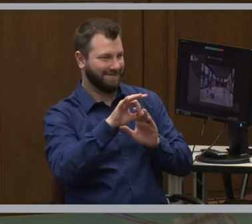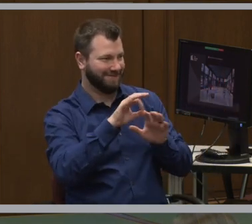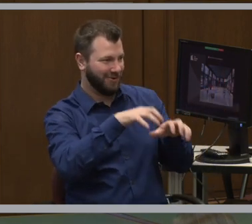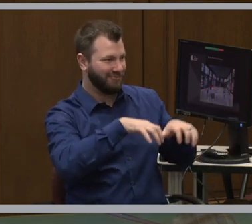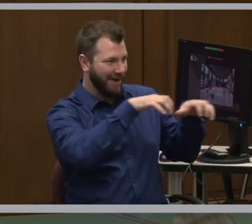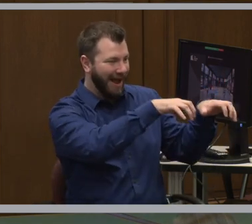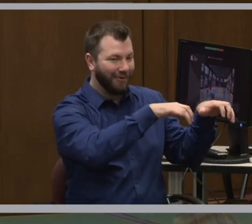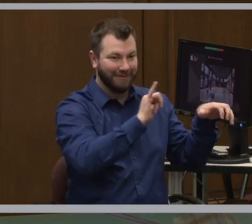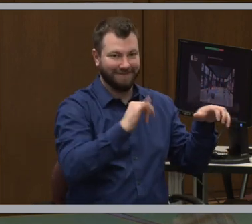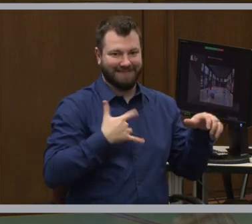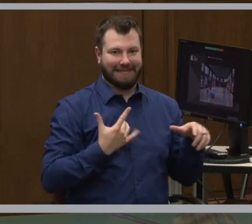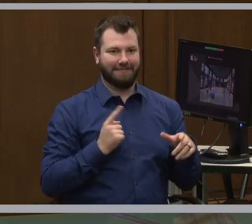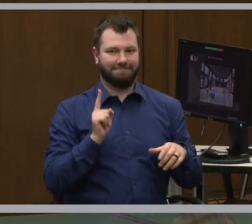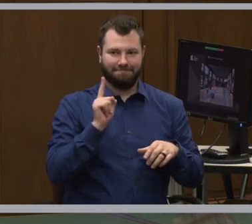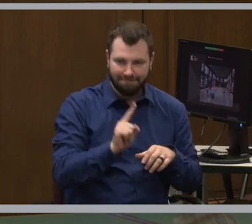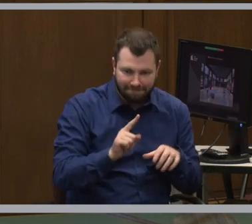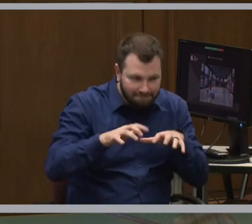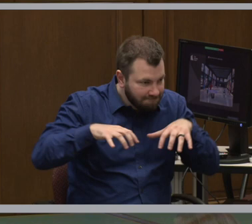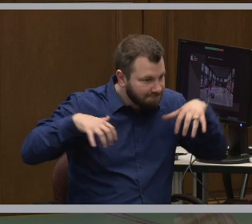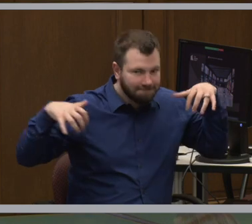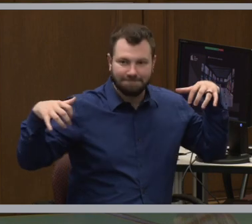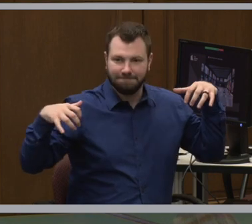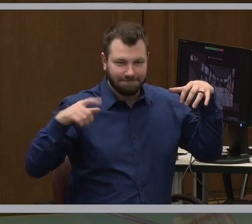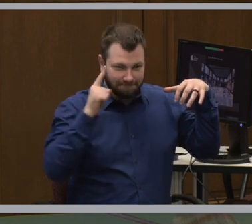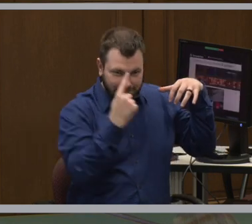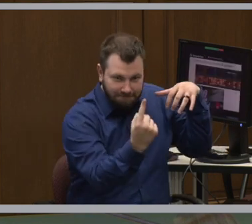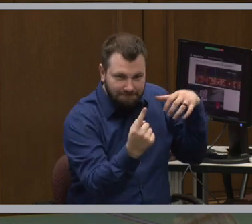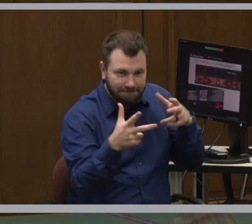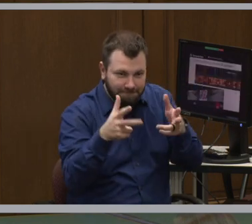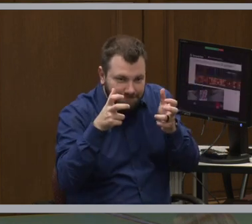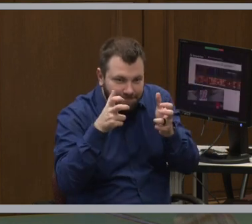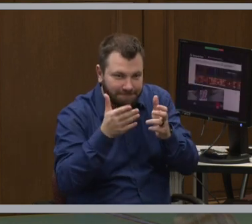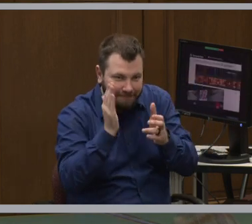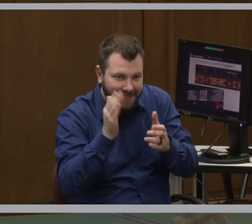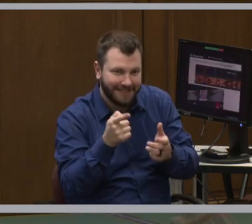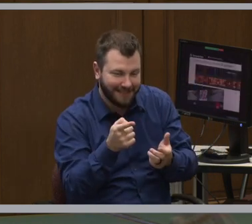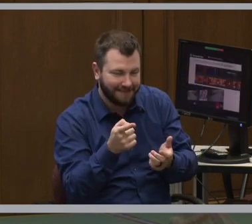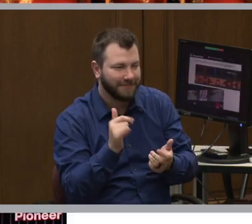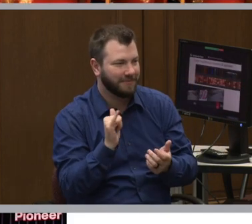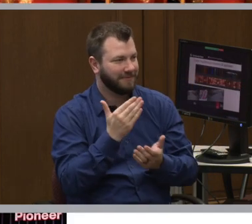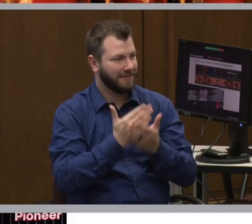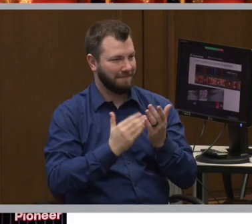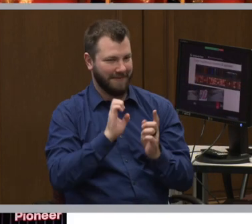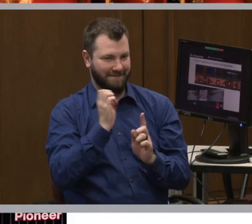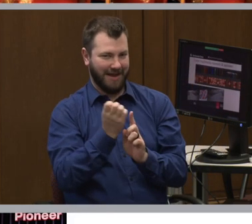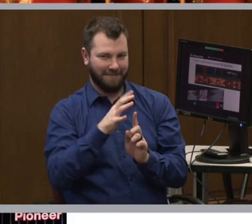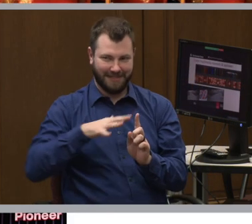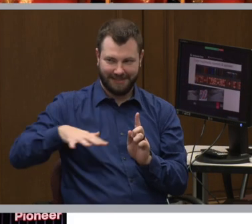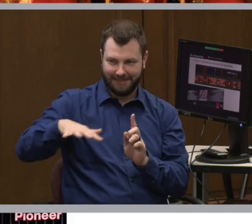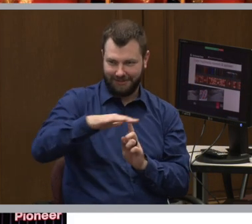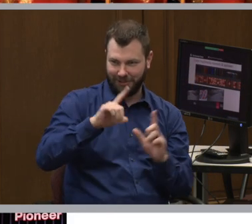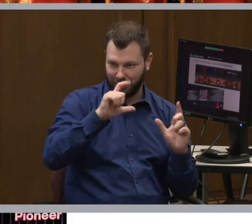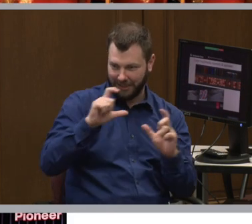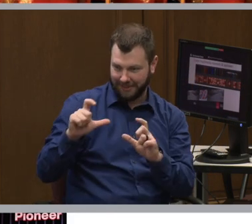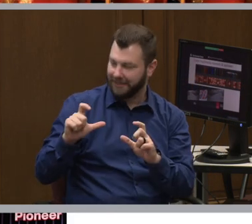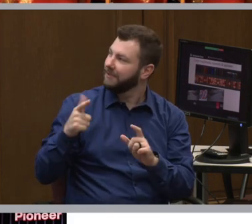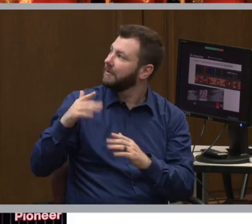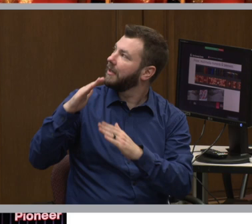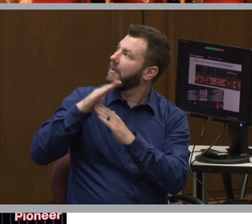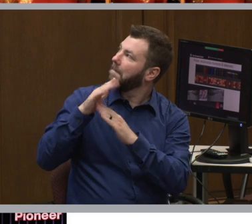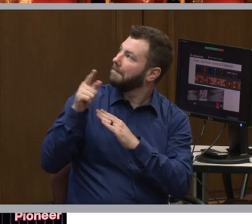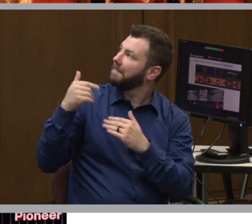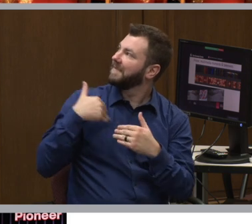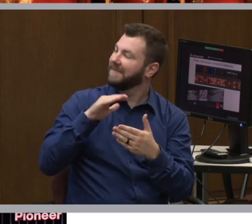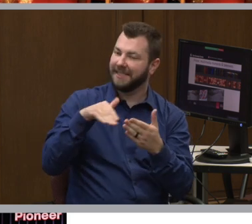immersed and listening to him speak. And then there are also some environmental shots. So on the top, you have the